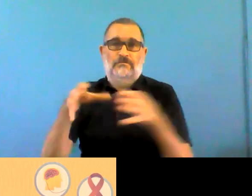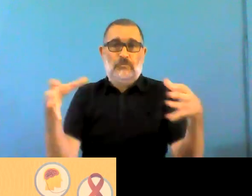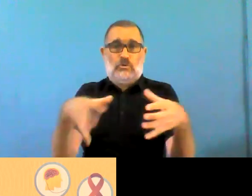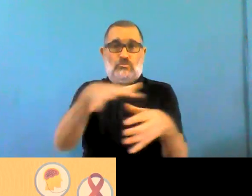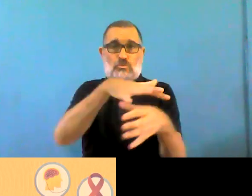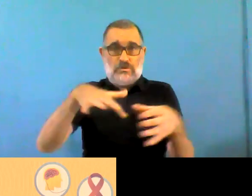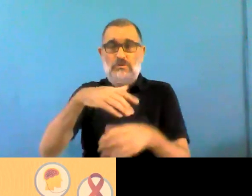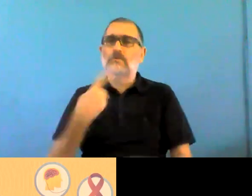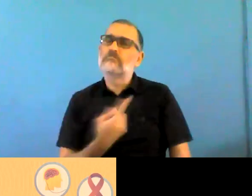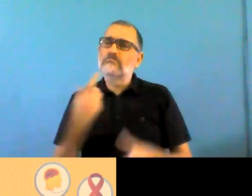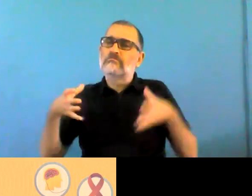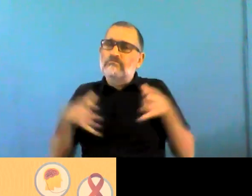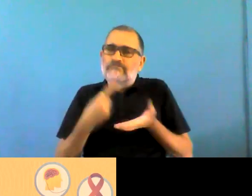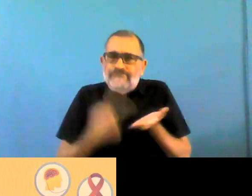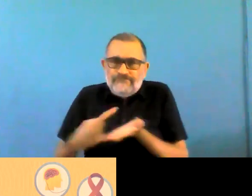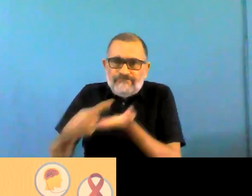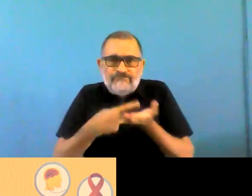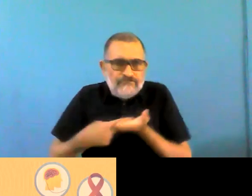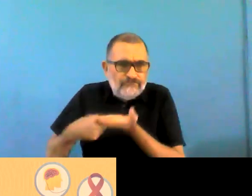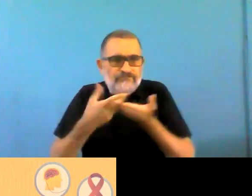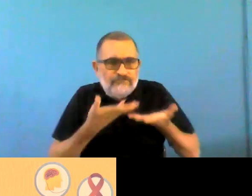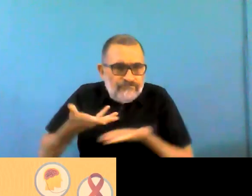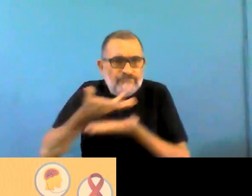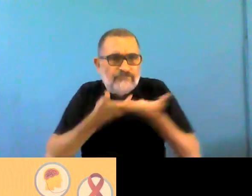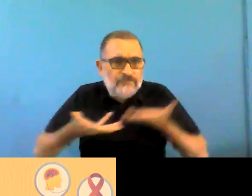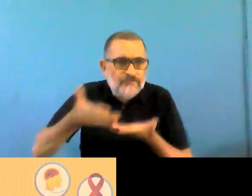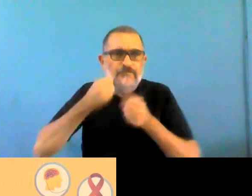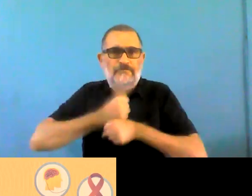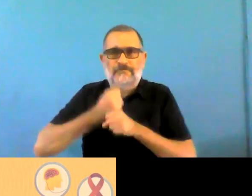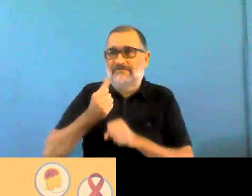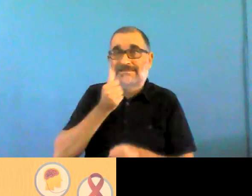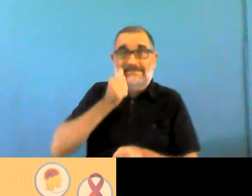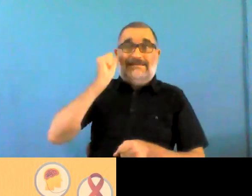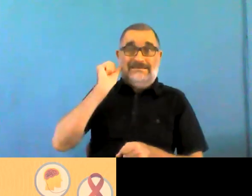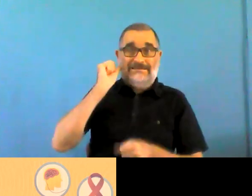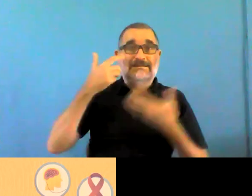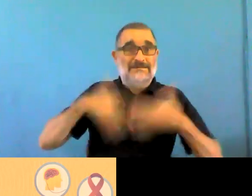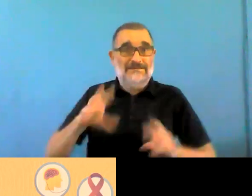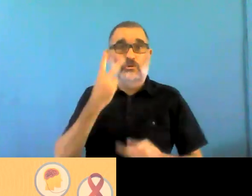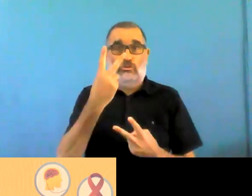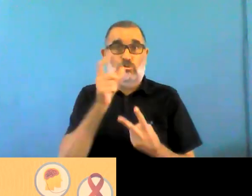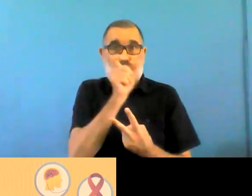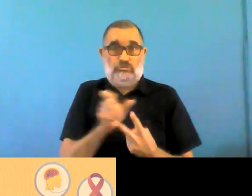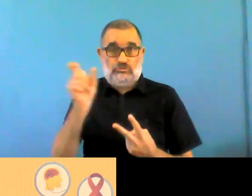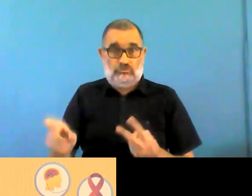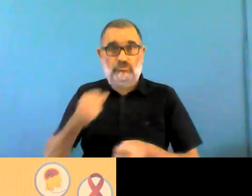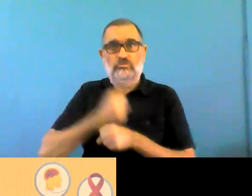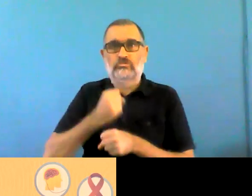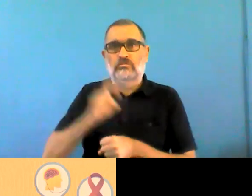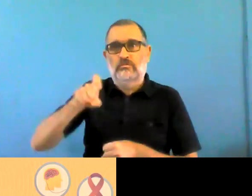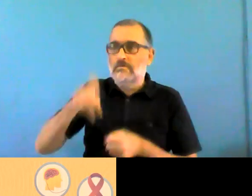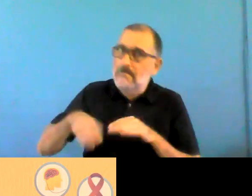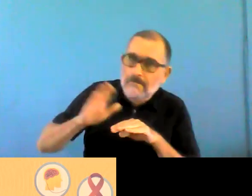that. We need to do more in that. So if you have any information or material to share, what